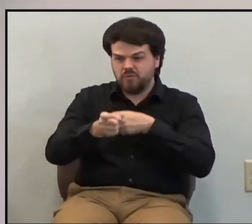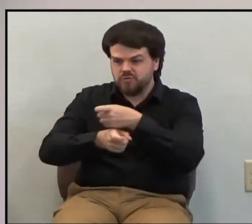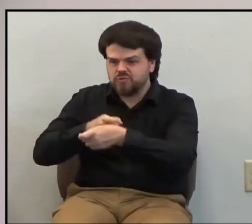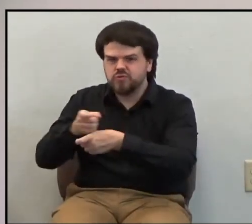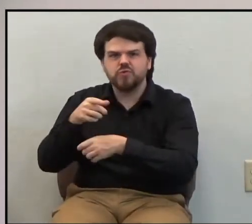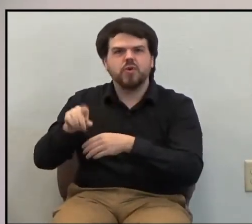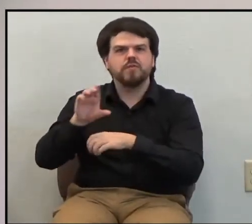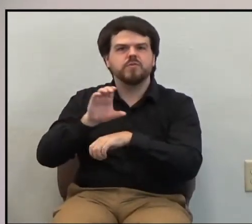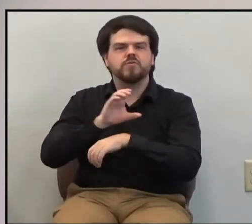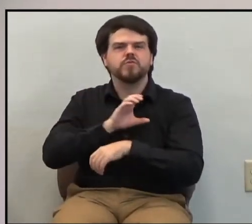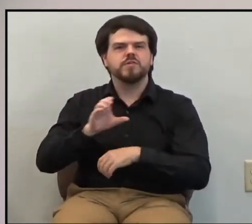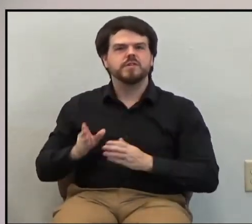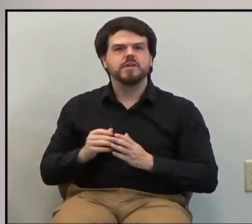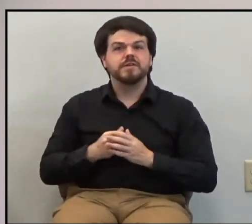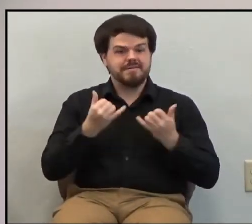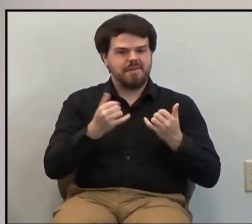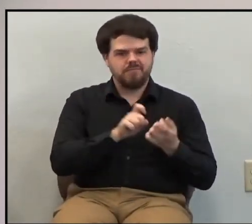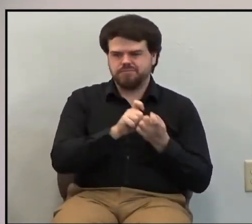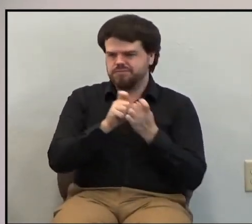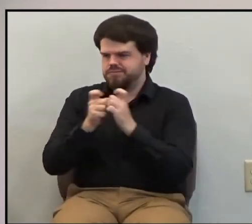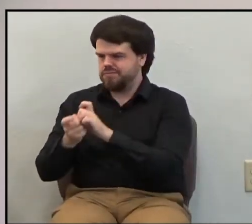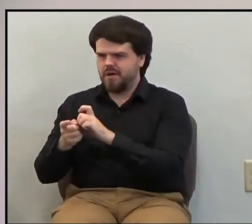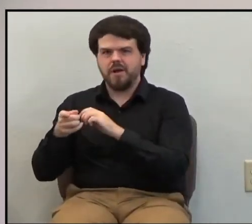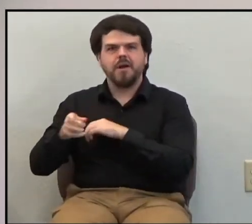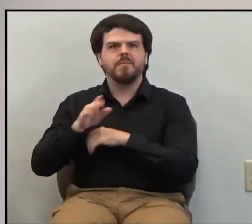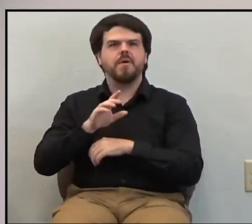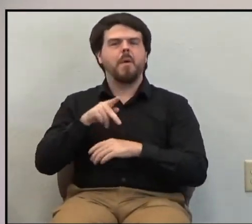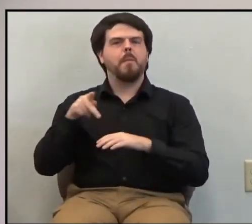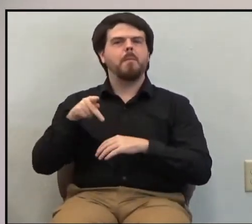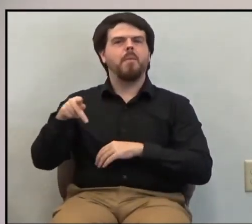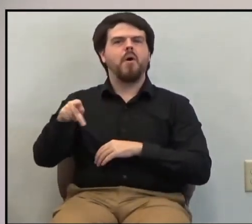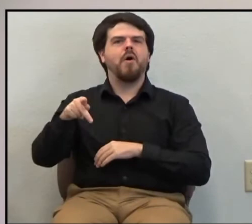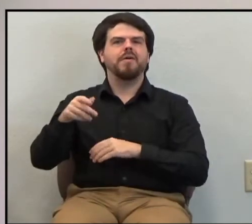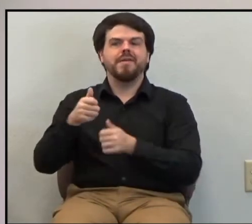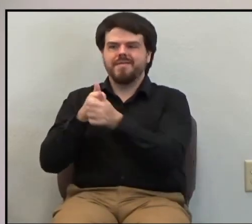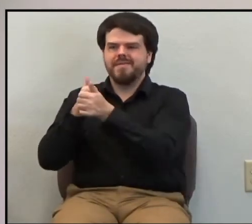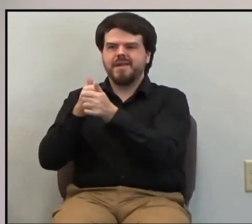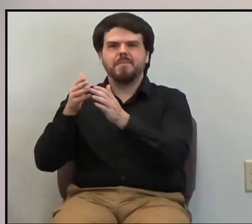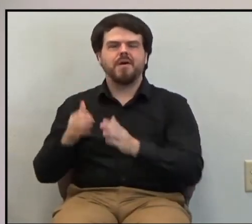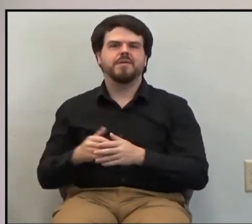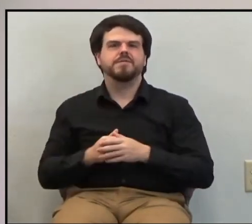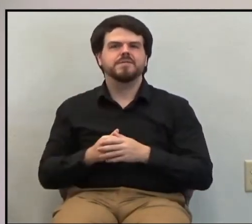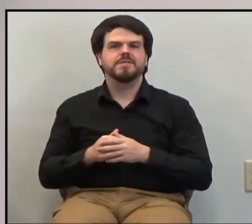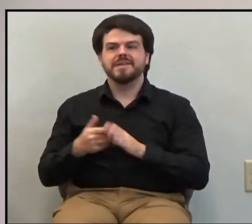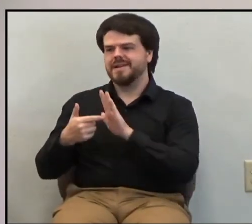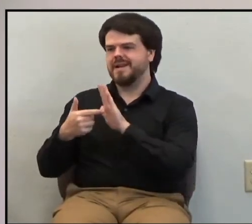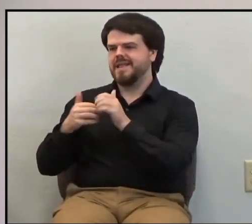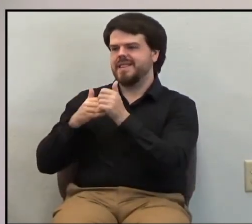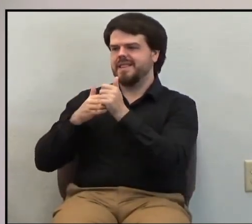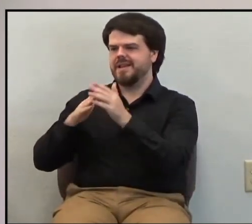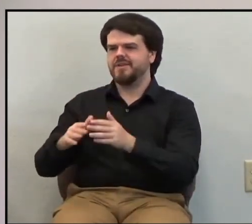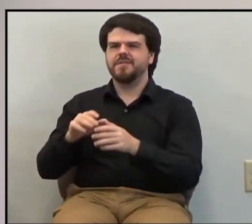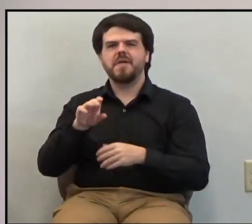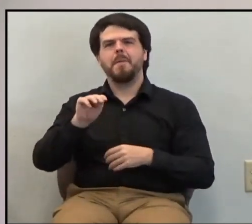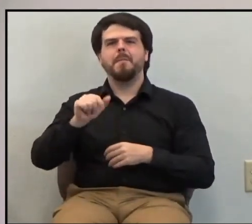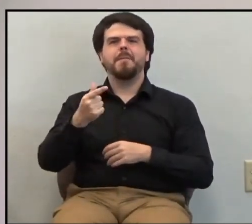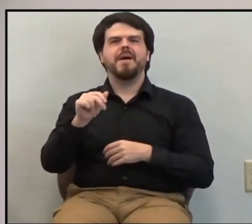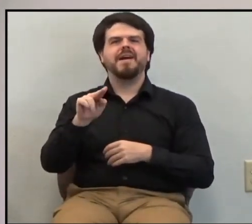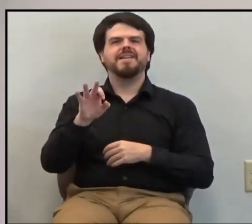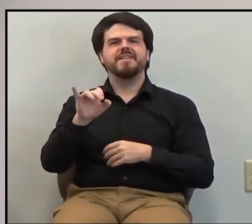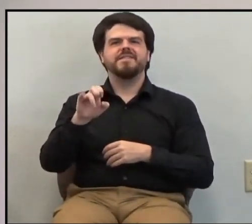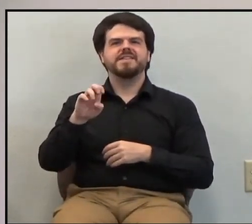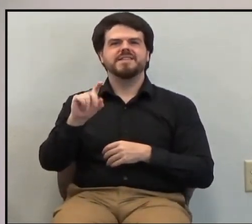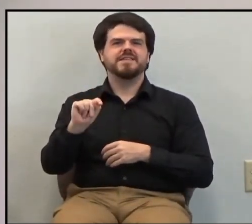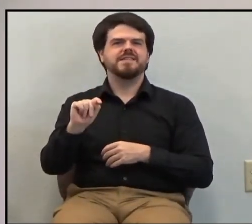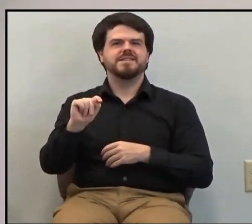became Paul the apostle and the leader of the Magnificent Three who took the Christian